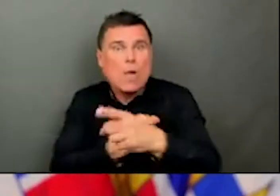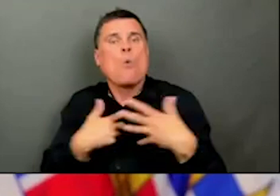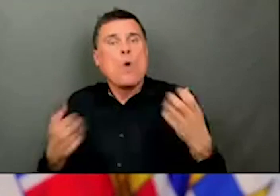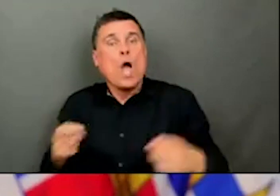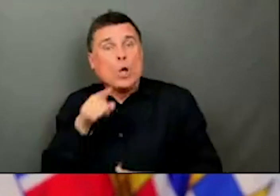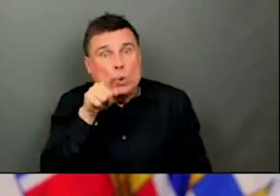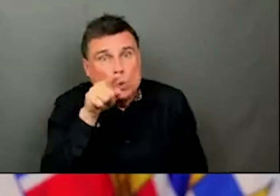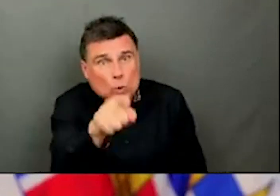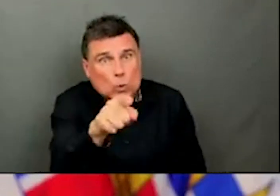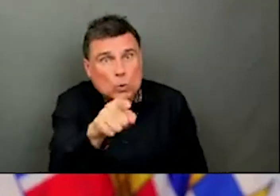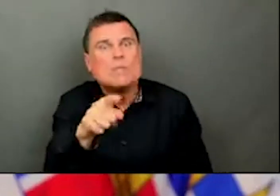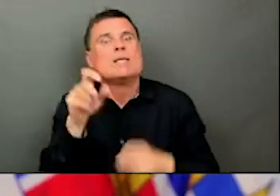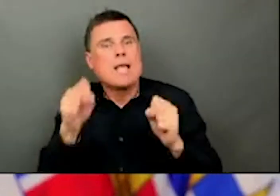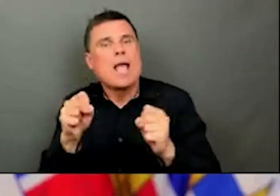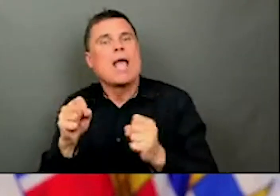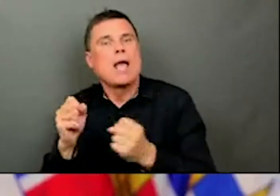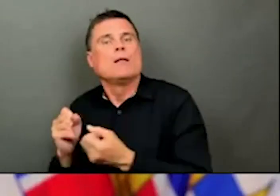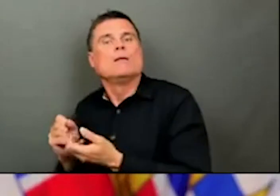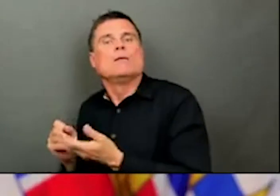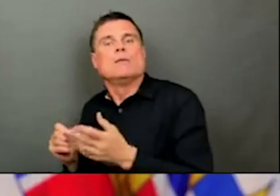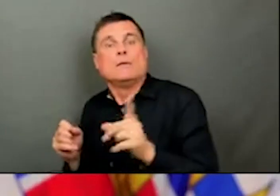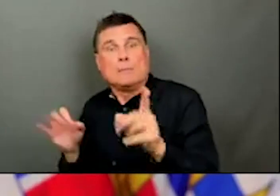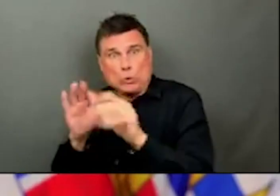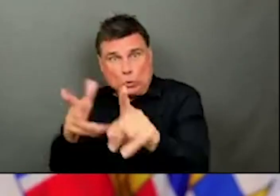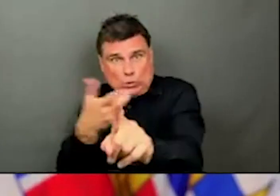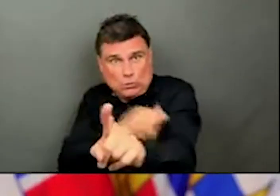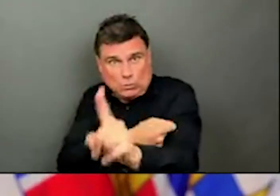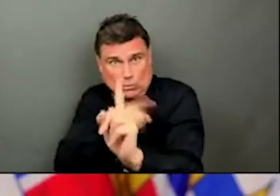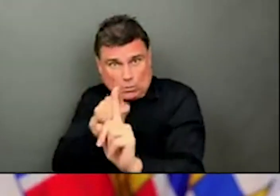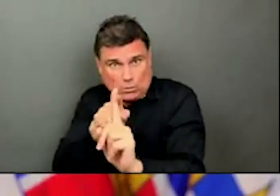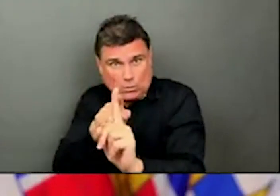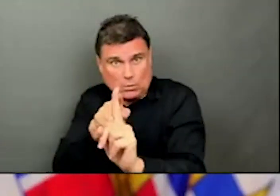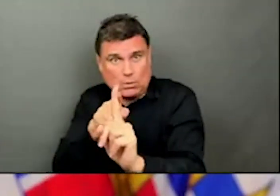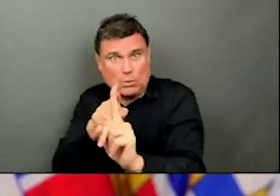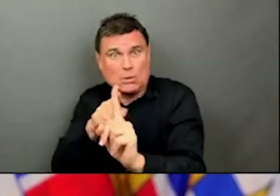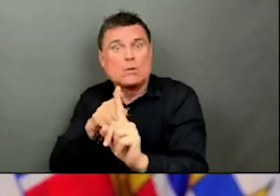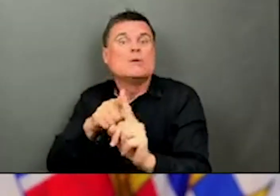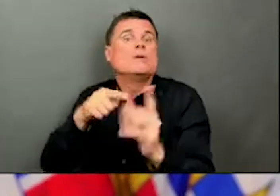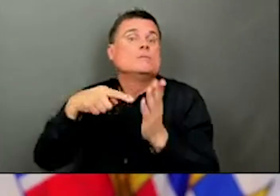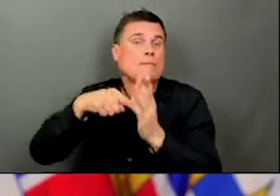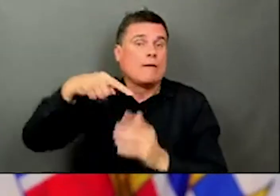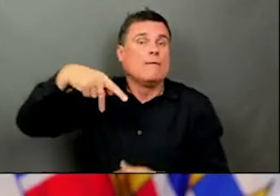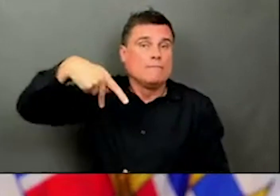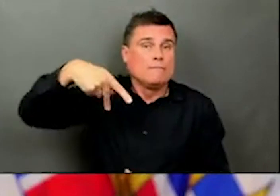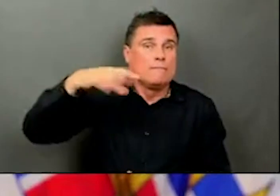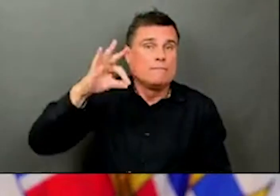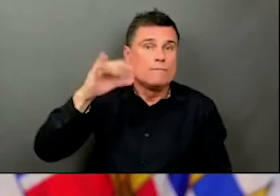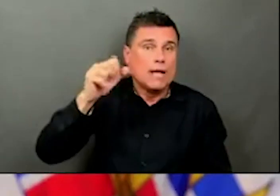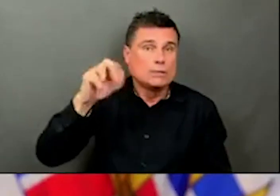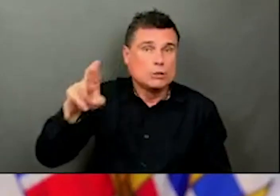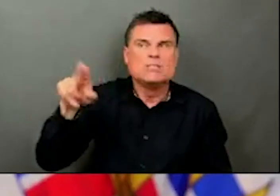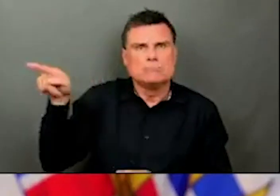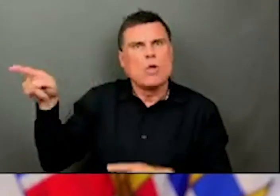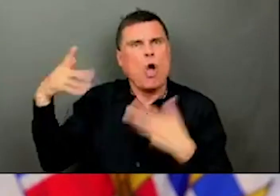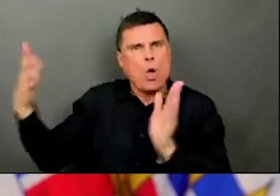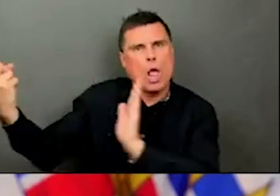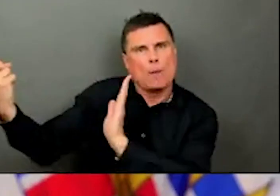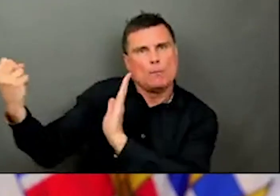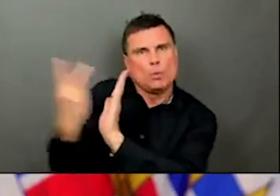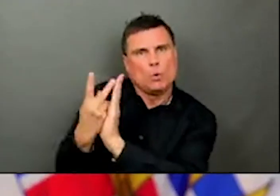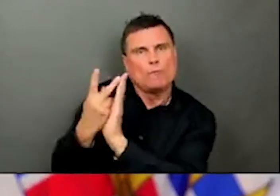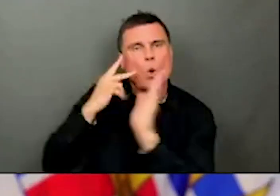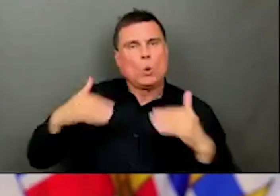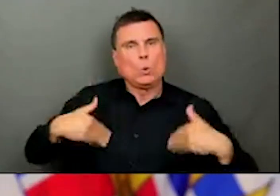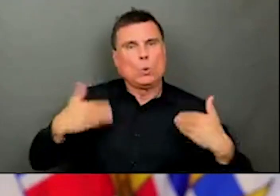so since the Pfizer vaccine was approved for use in younger children. And yes, you can, if you have a parent or a guardian